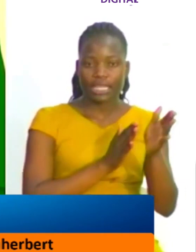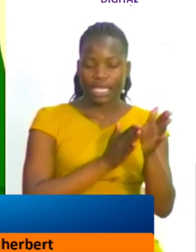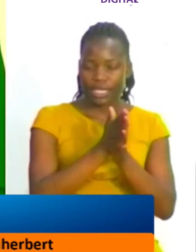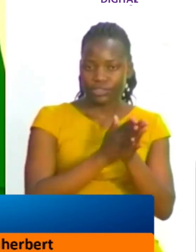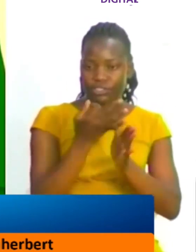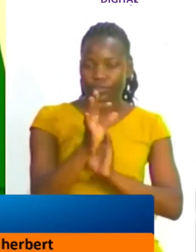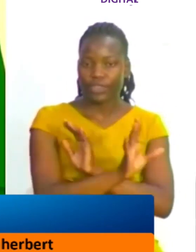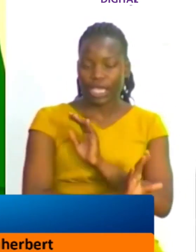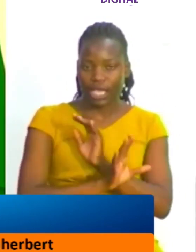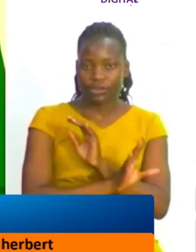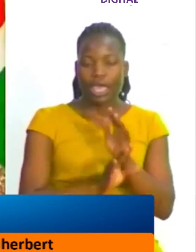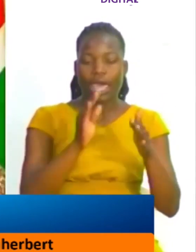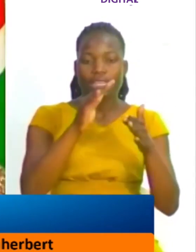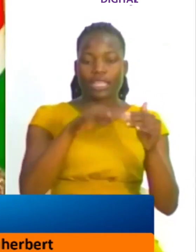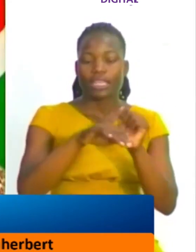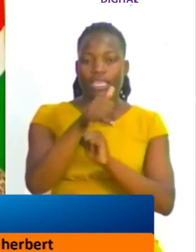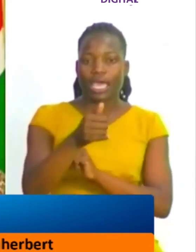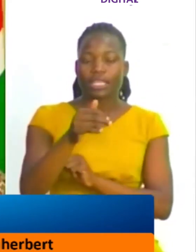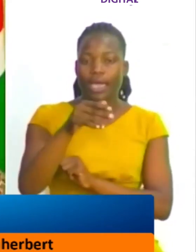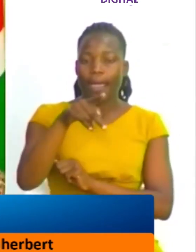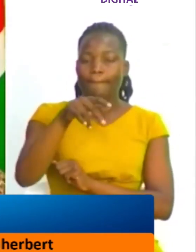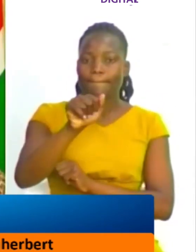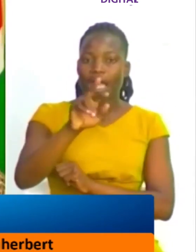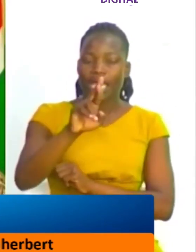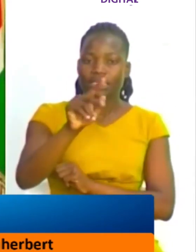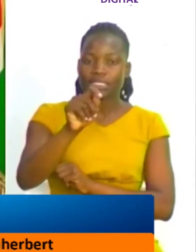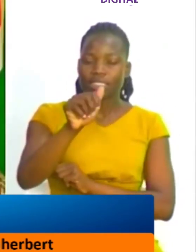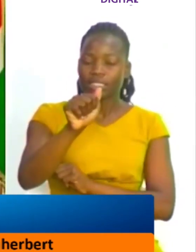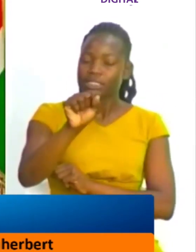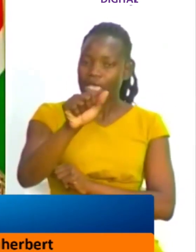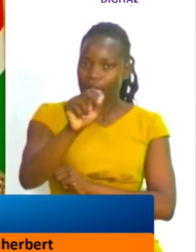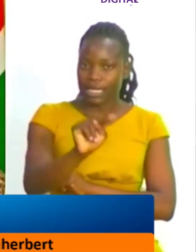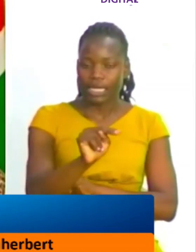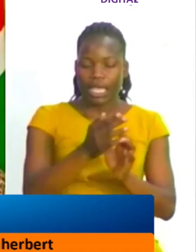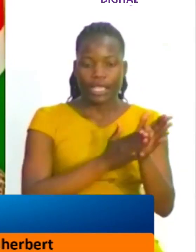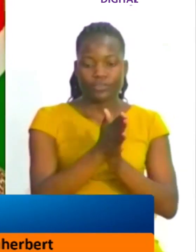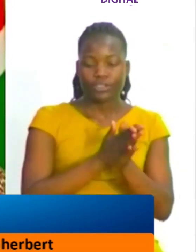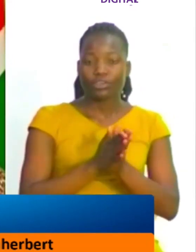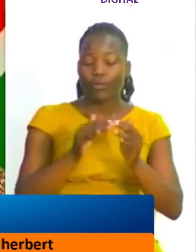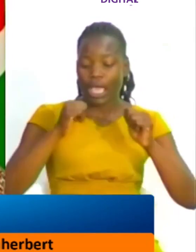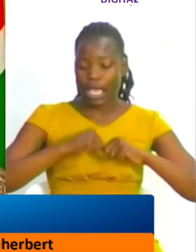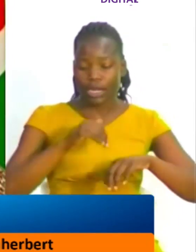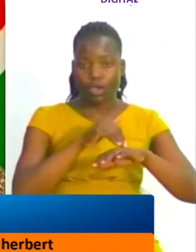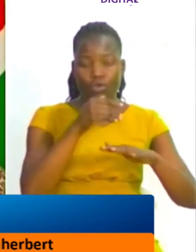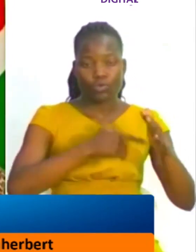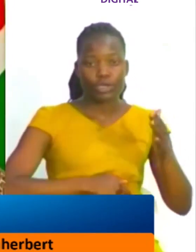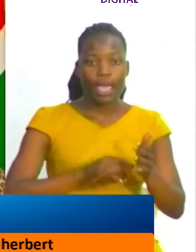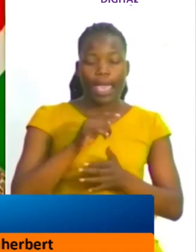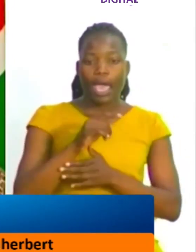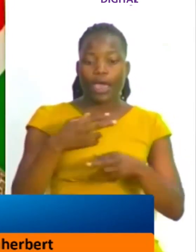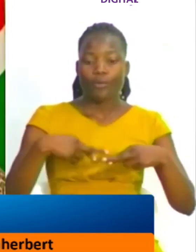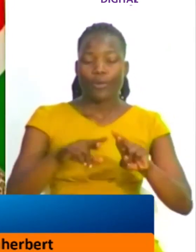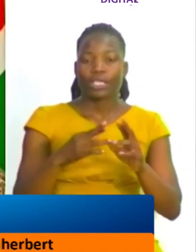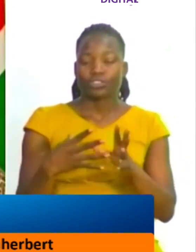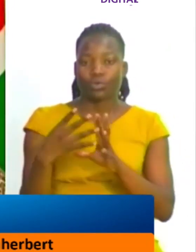above the partisan interest as at when we agree on what uh routes to take uh